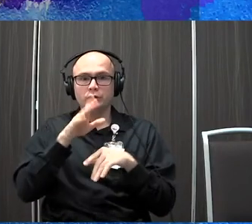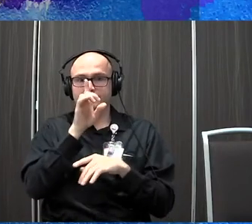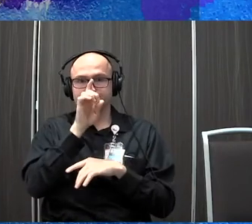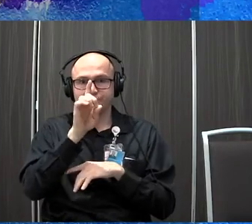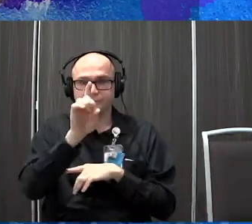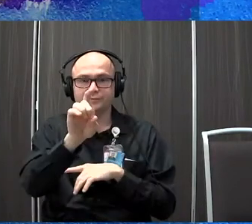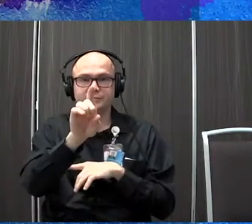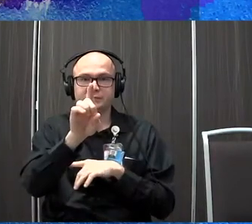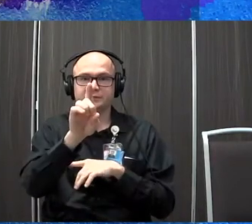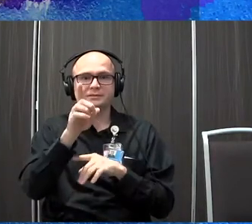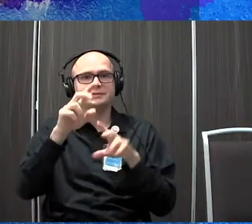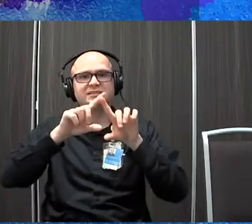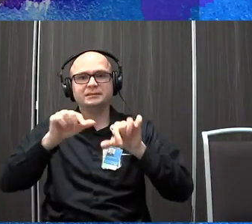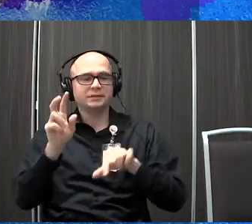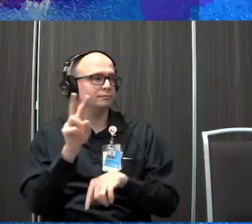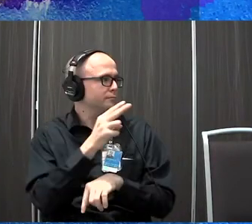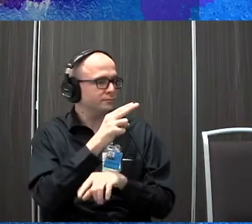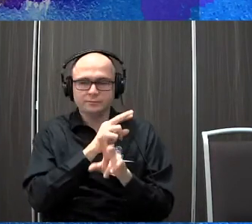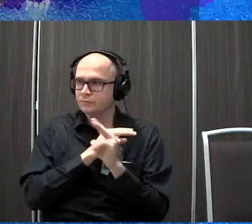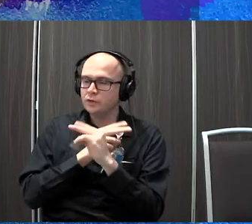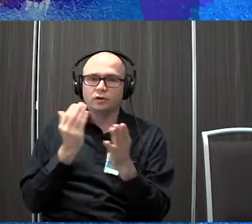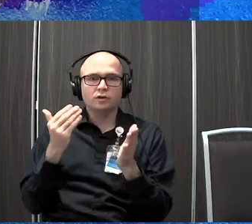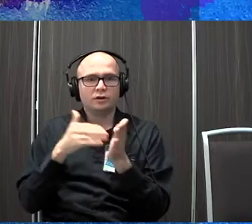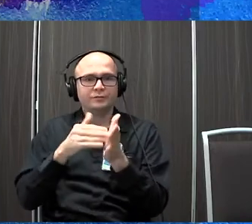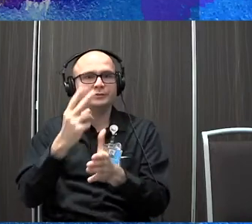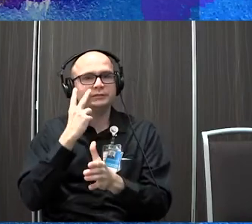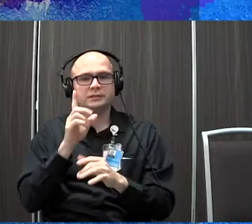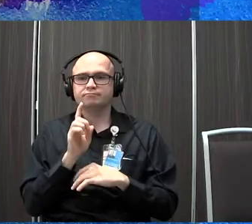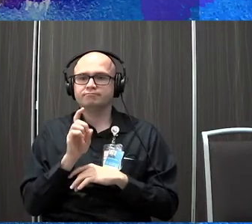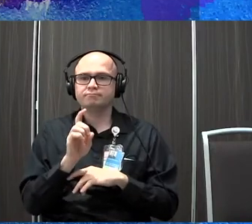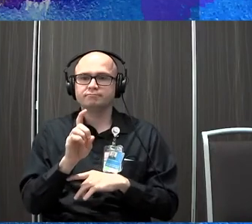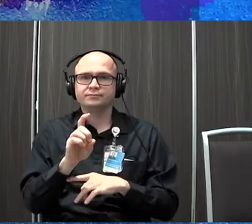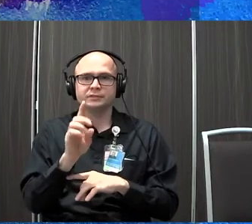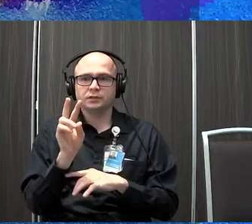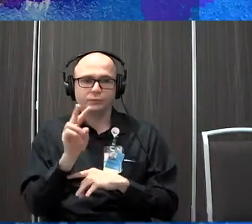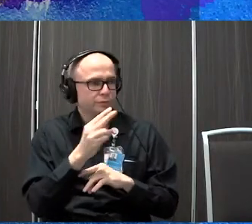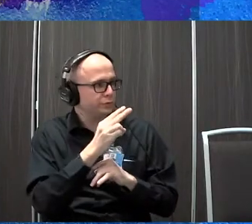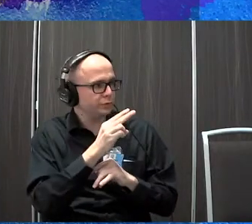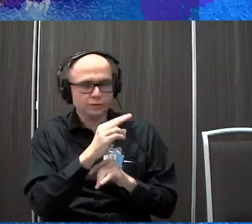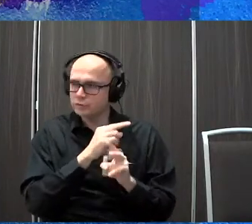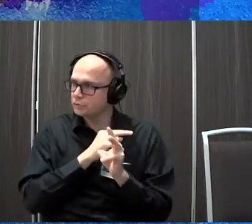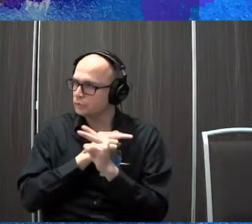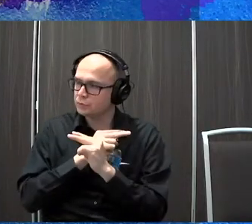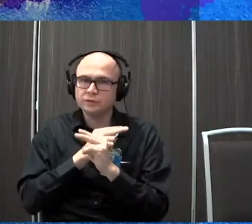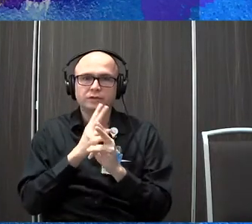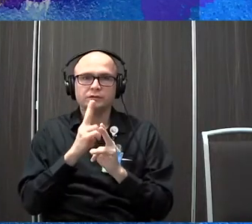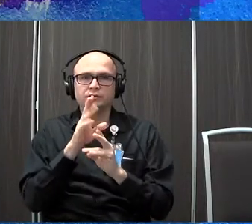while turning their head. Okay. So oftentimes what we see is as they're moving and they turn their head to look at something, they kind of veer in the direction